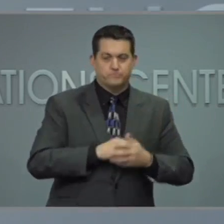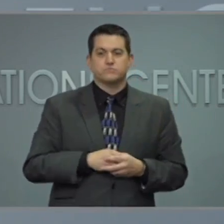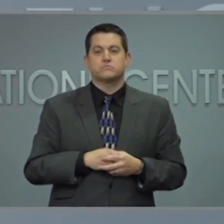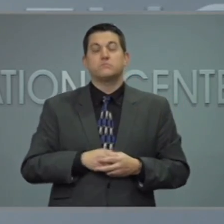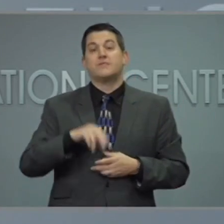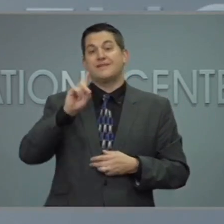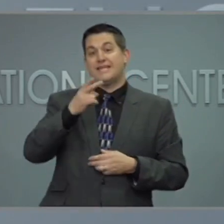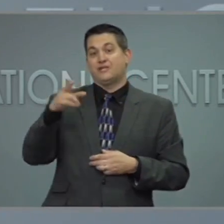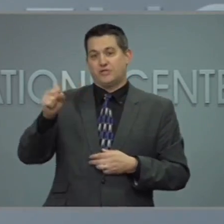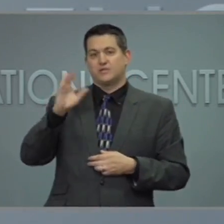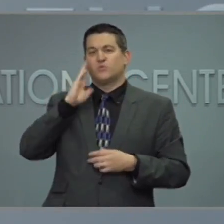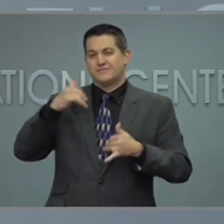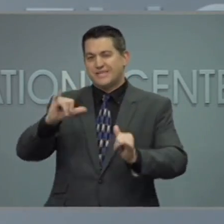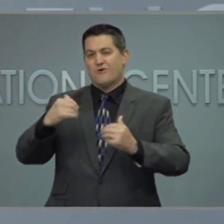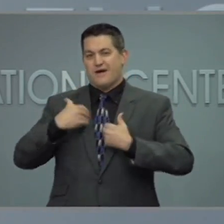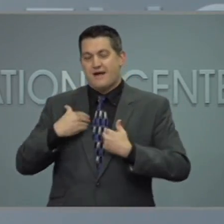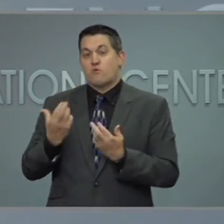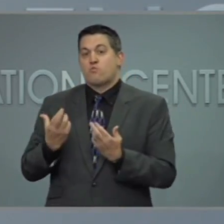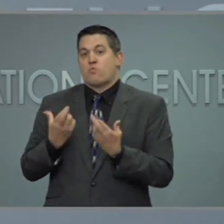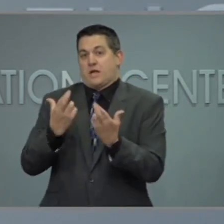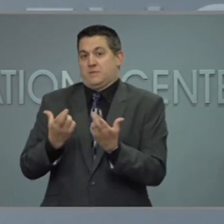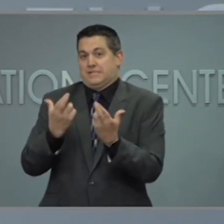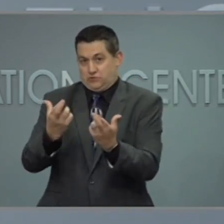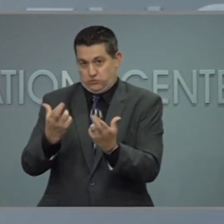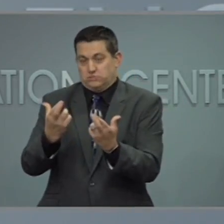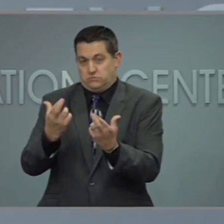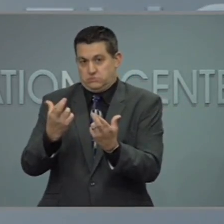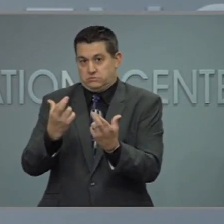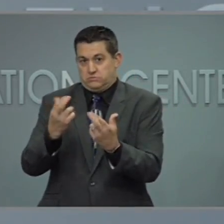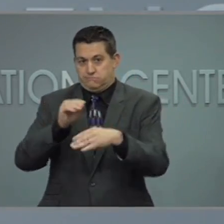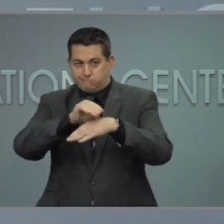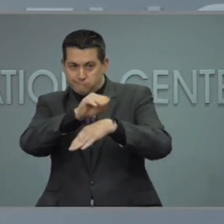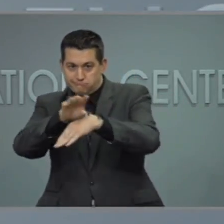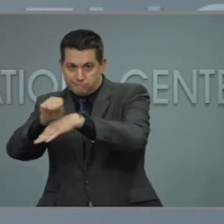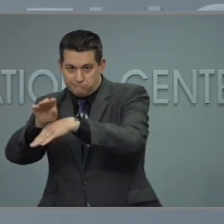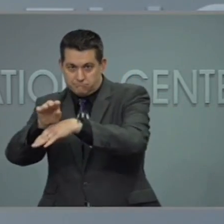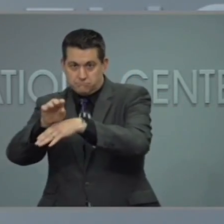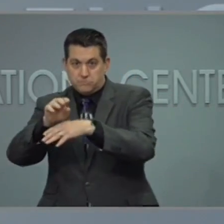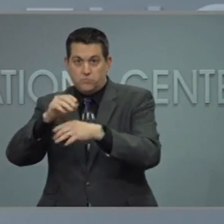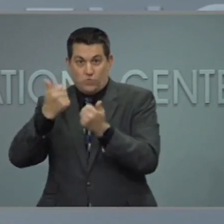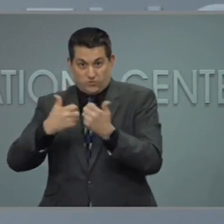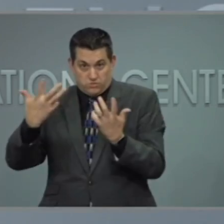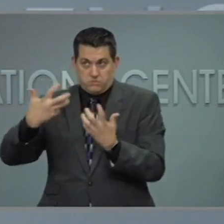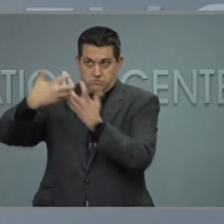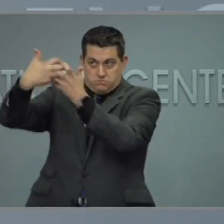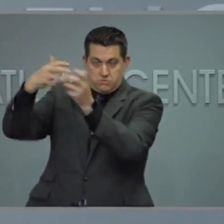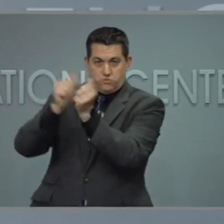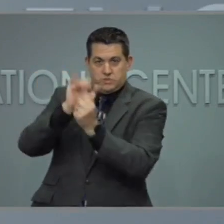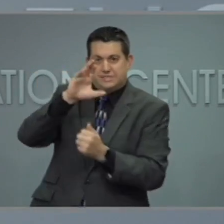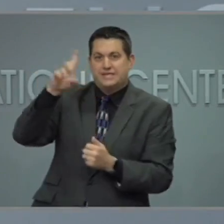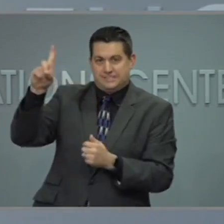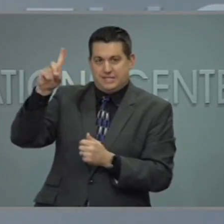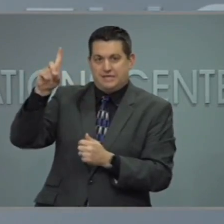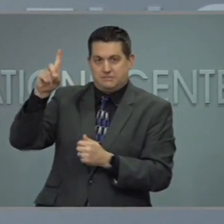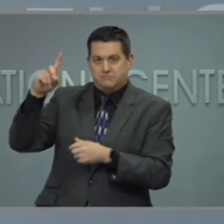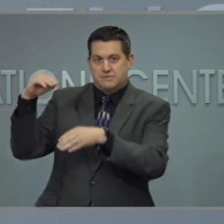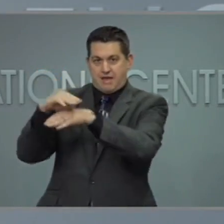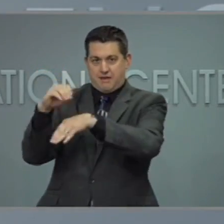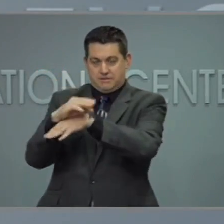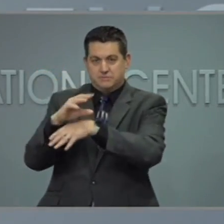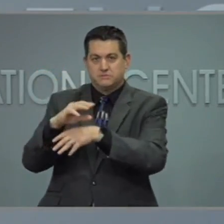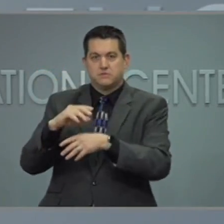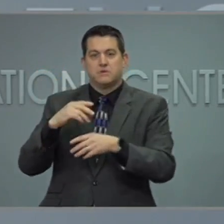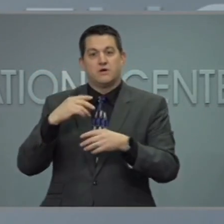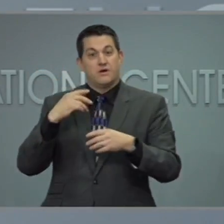have strong public health recommendations in alignment with the CDC's new guidance to continue to protect one another until